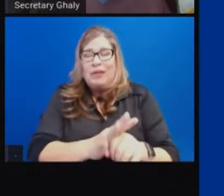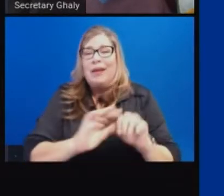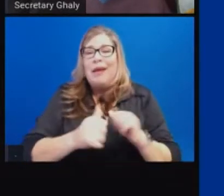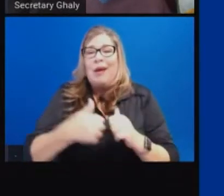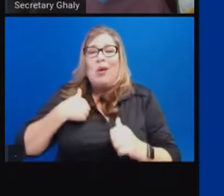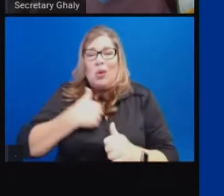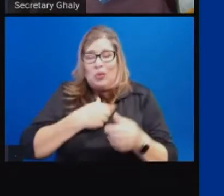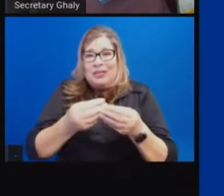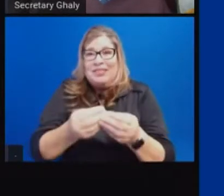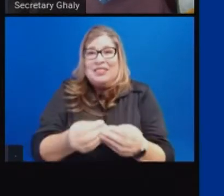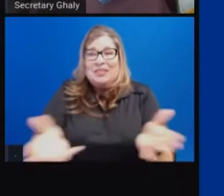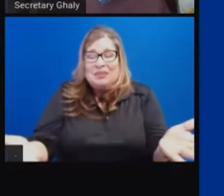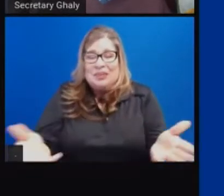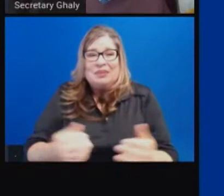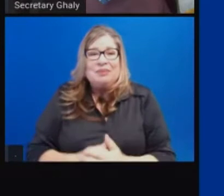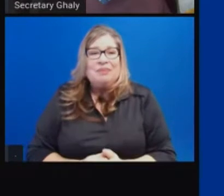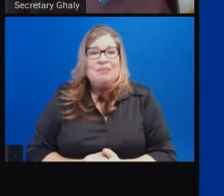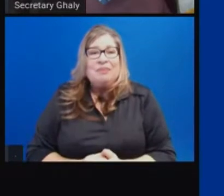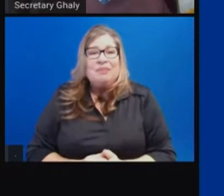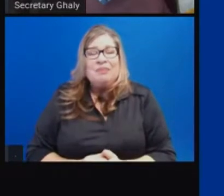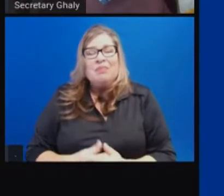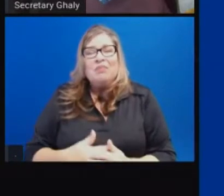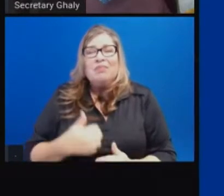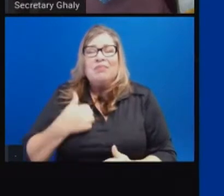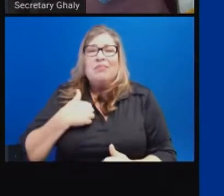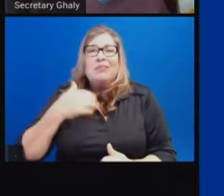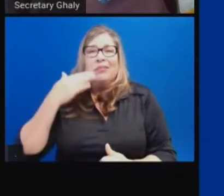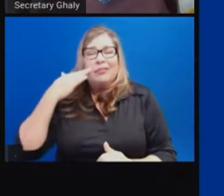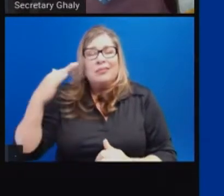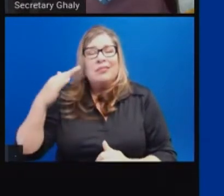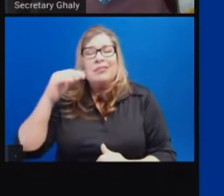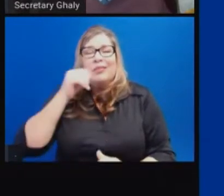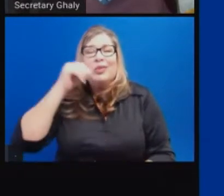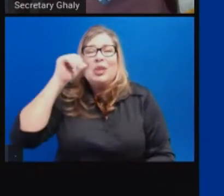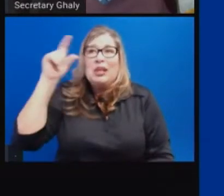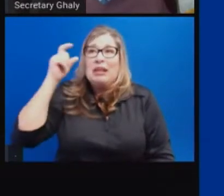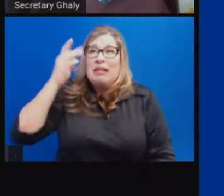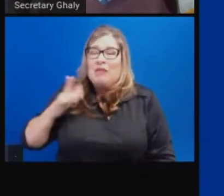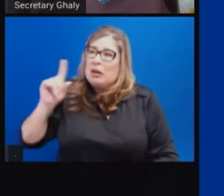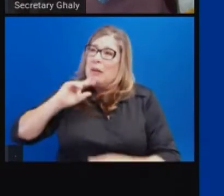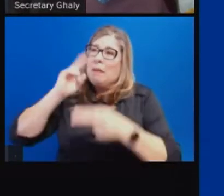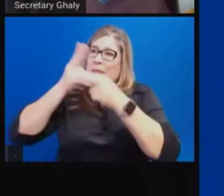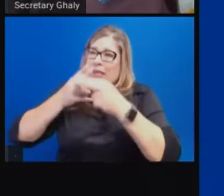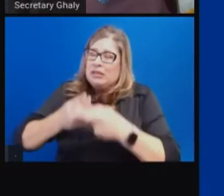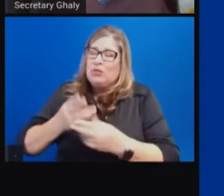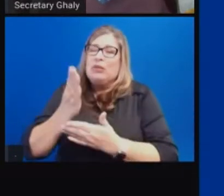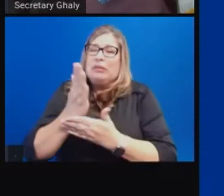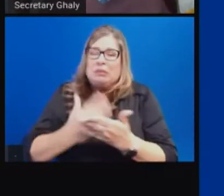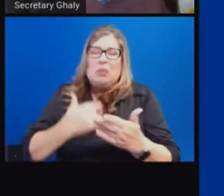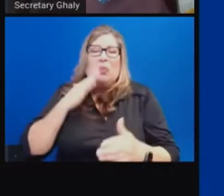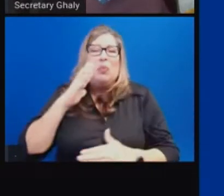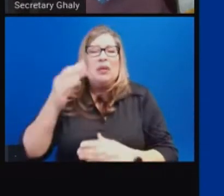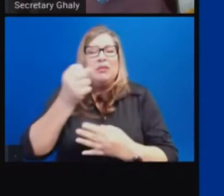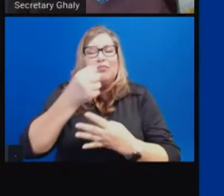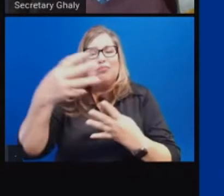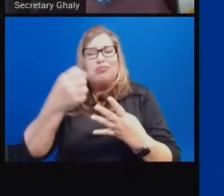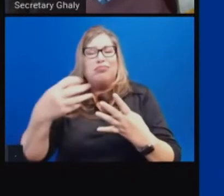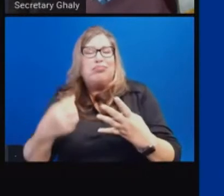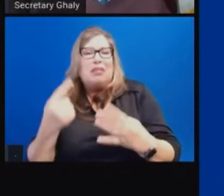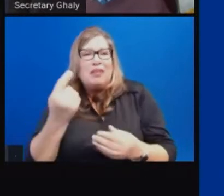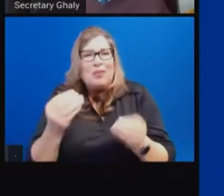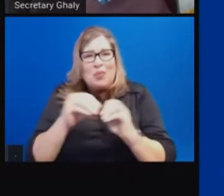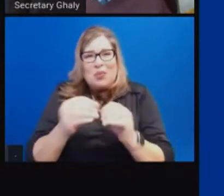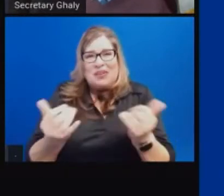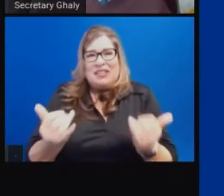to amplify a bit of what the governor discussed yesterday in his press conference, to talk about